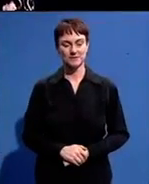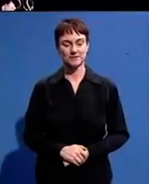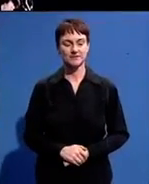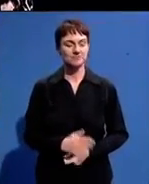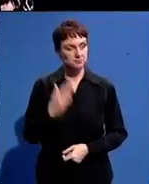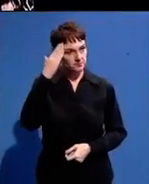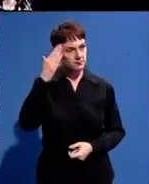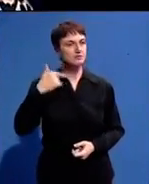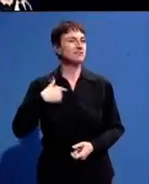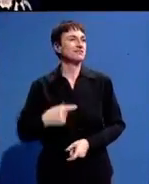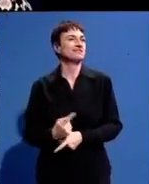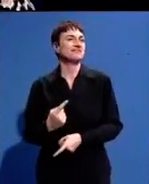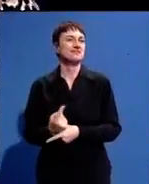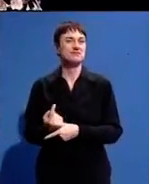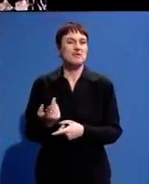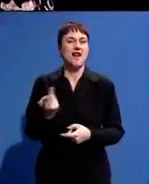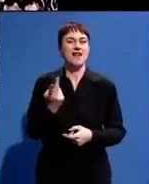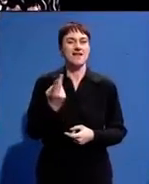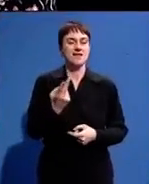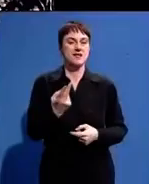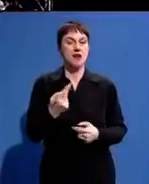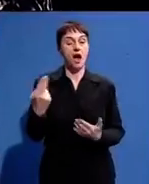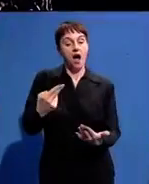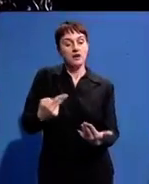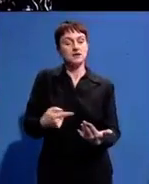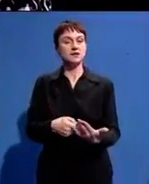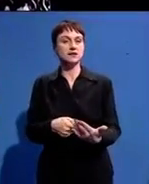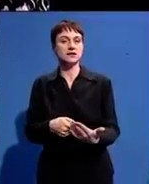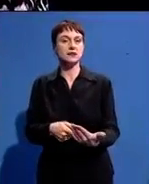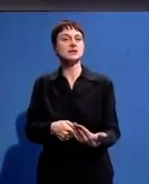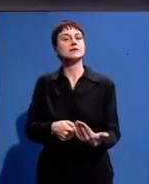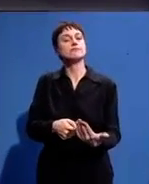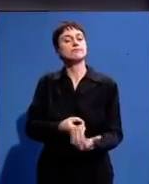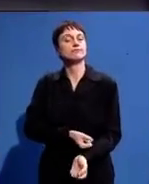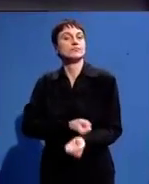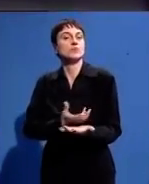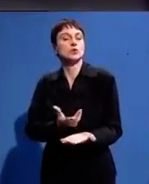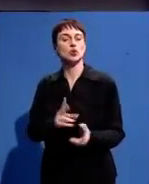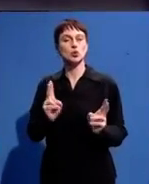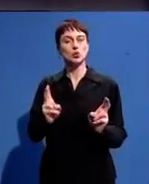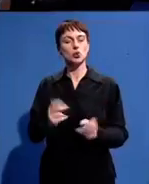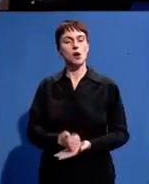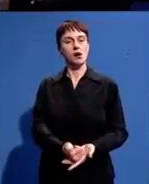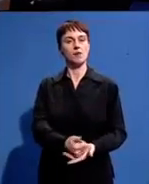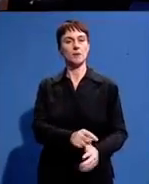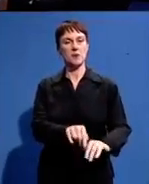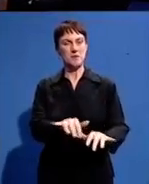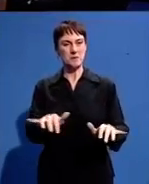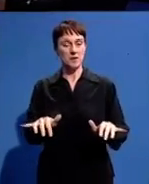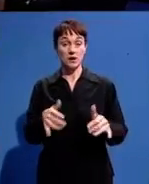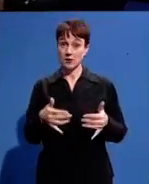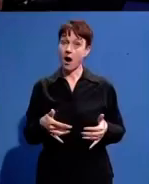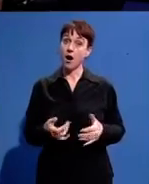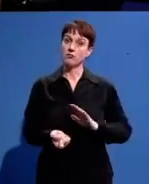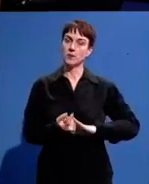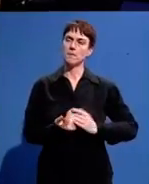as a as a sort of megaphone he's to speak on behalf of the population there's a lot of young artists coming up